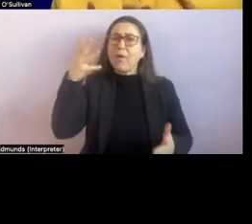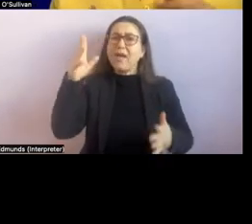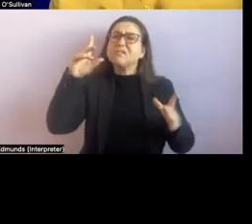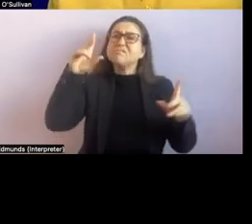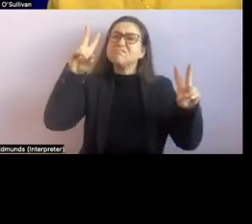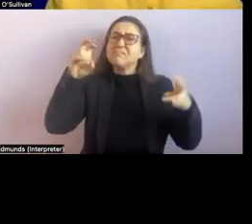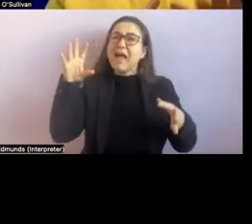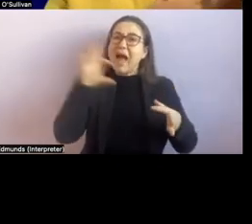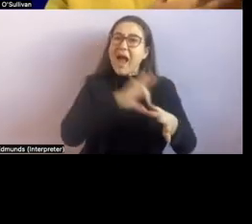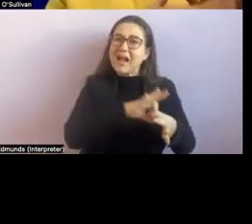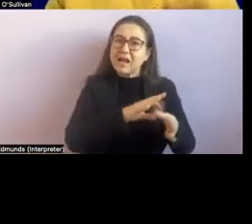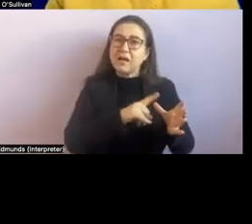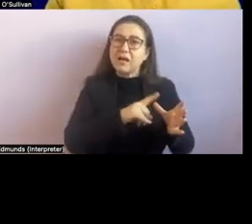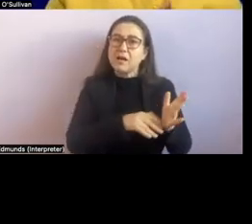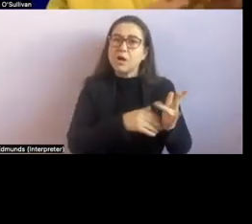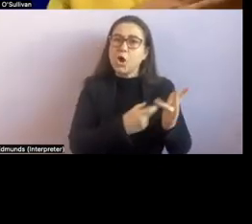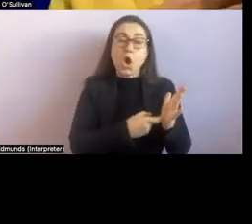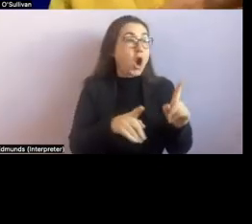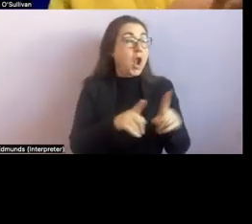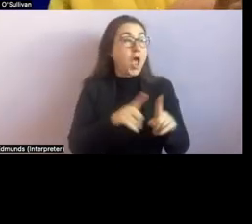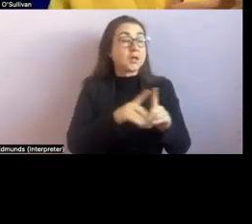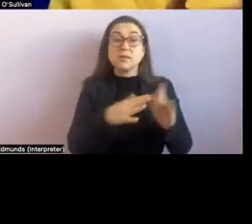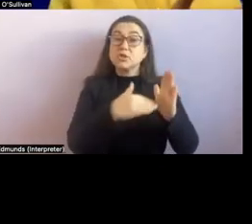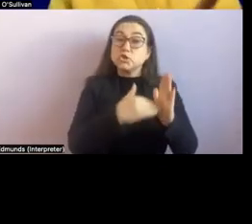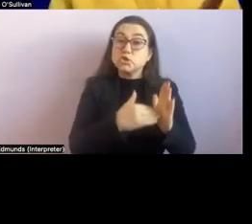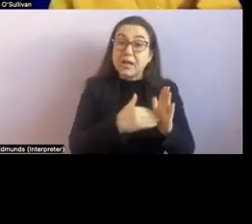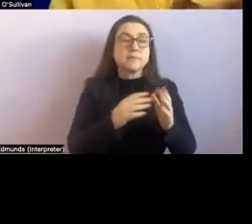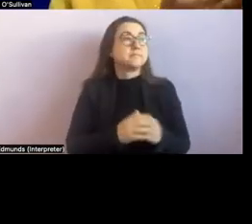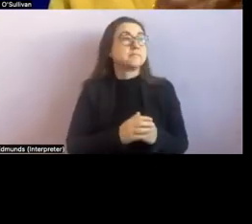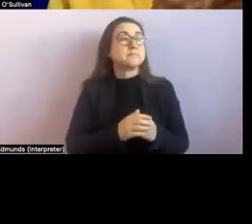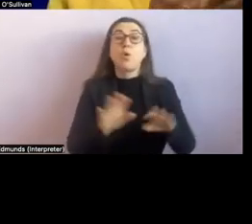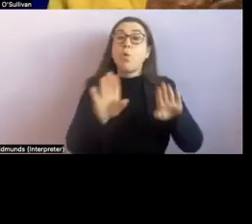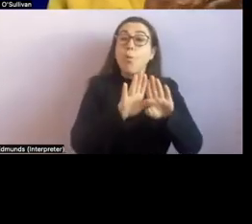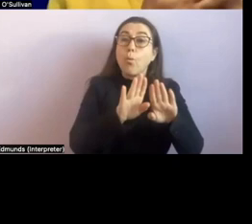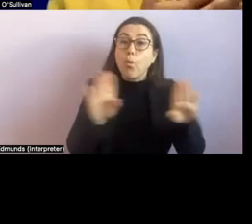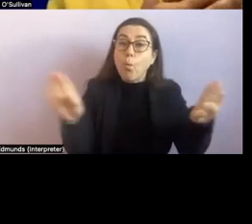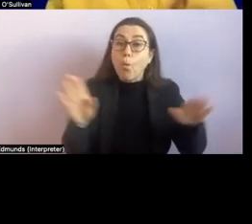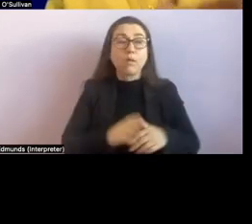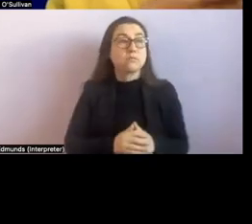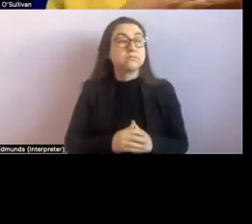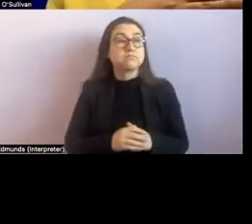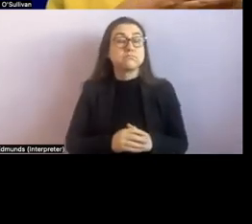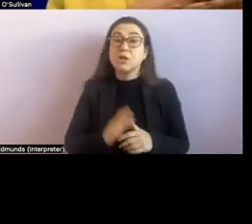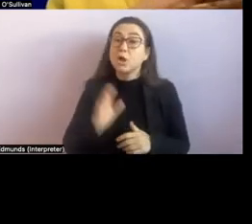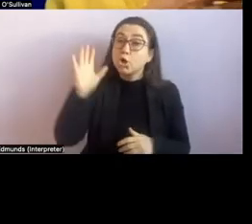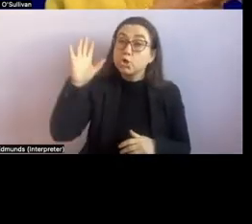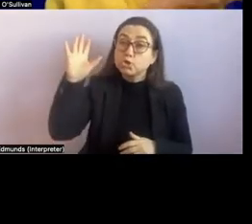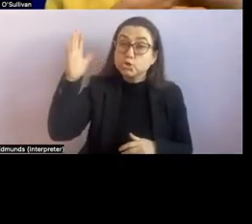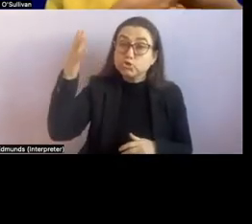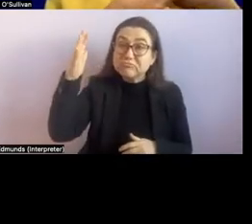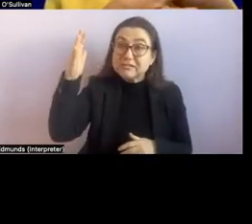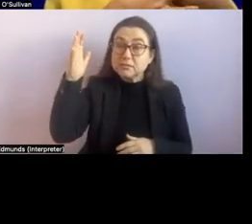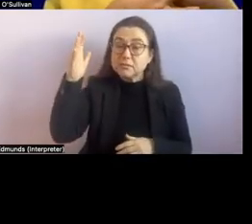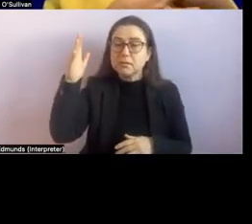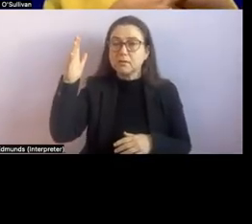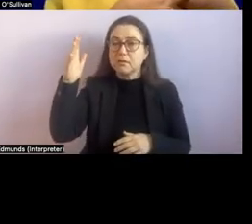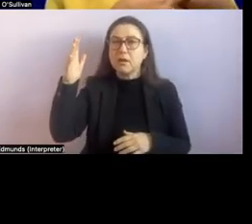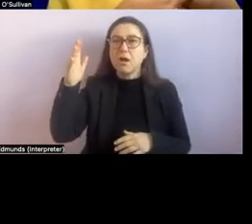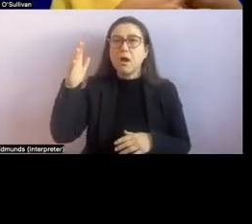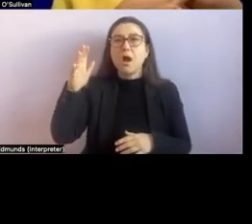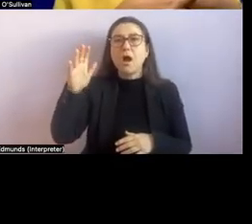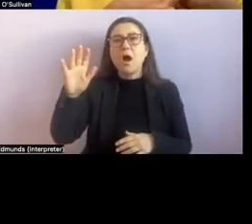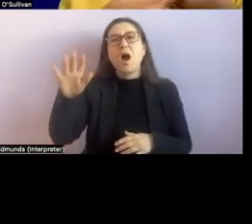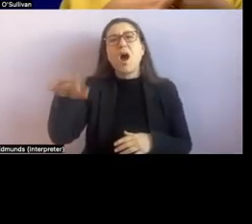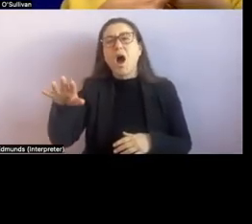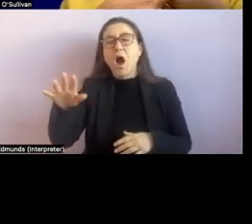guide the persons to the person to something in the environment rather than beginning the process of always being guided to another human